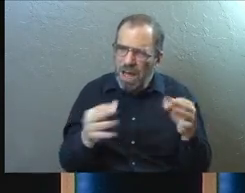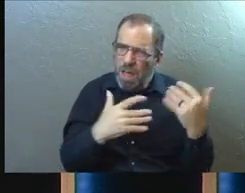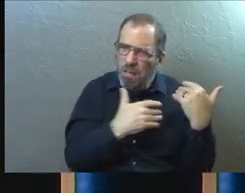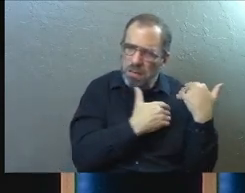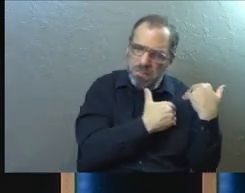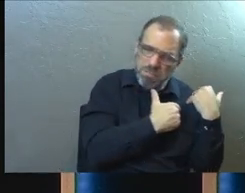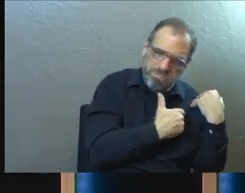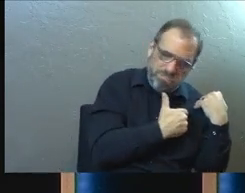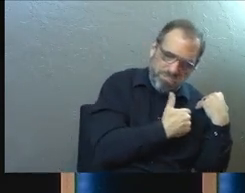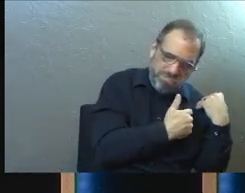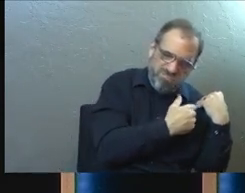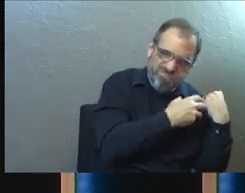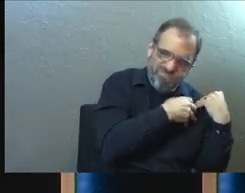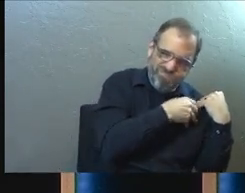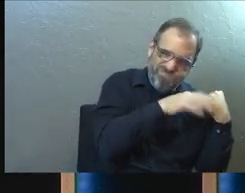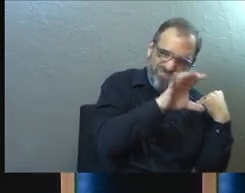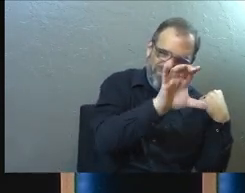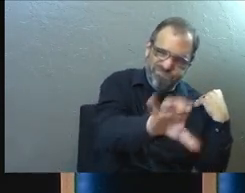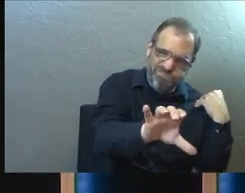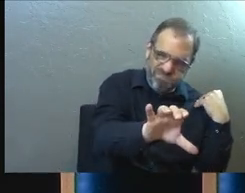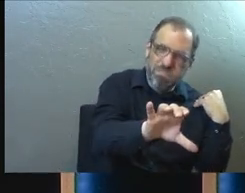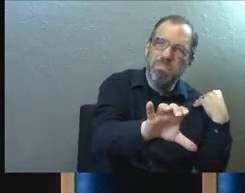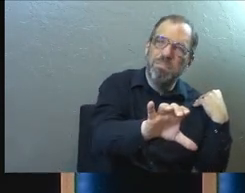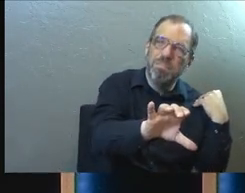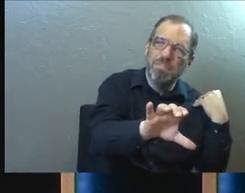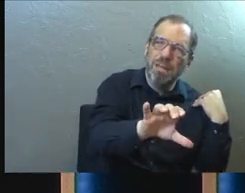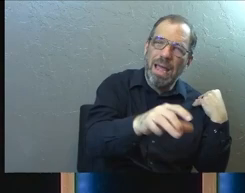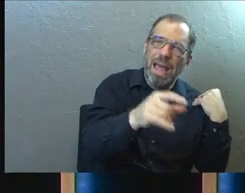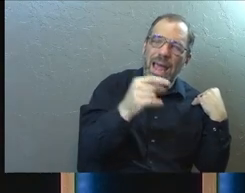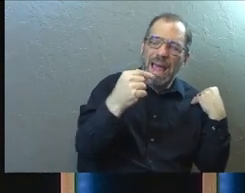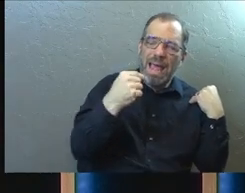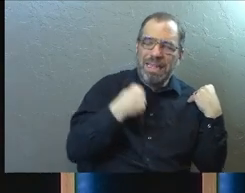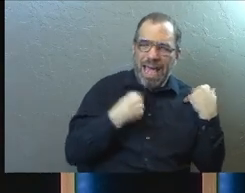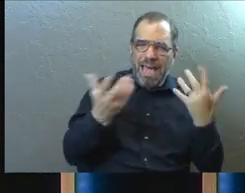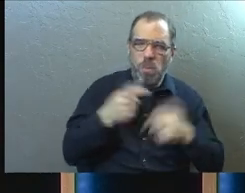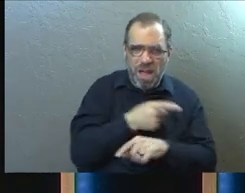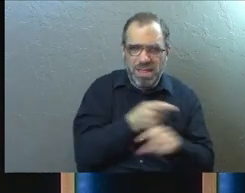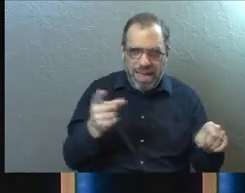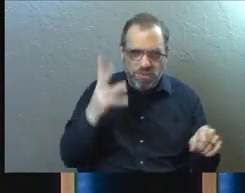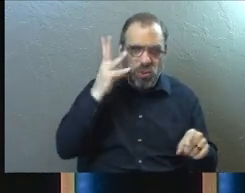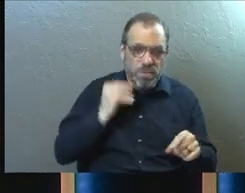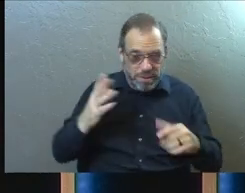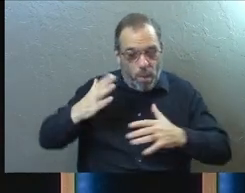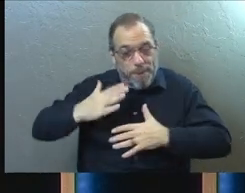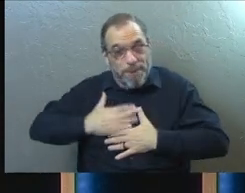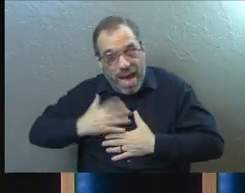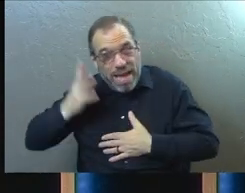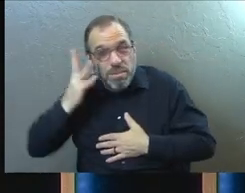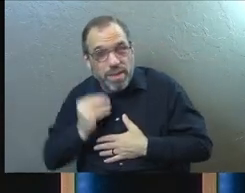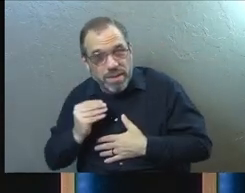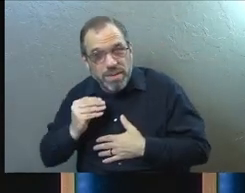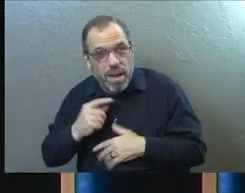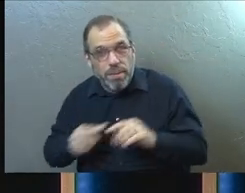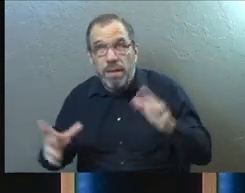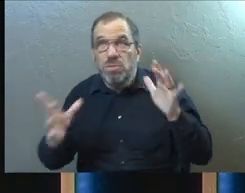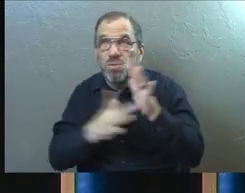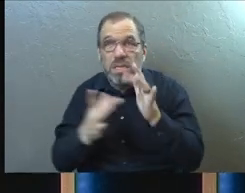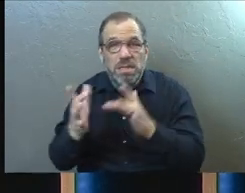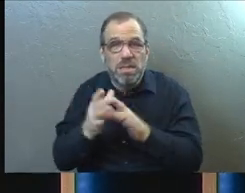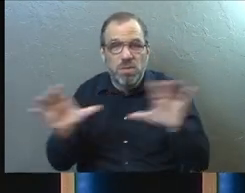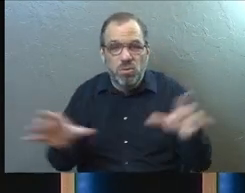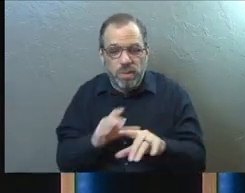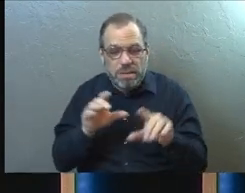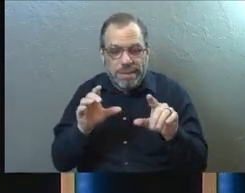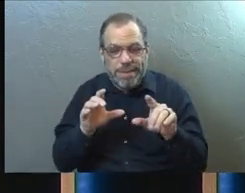burdens we're laying on other people. They want people to go through some of the same things that they went through, but actually Jesus is